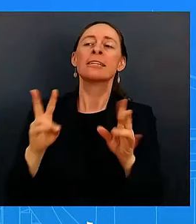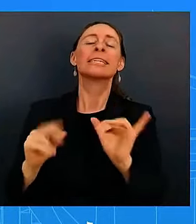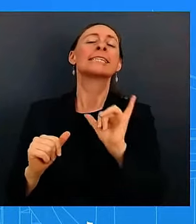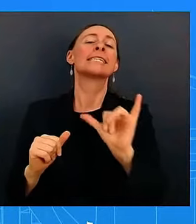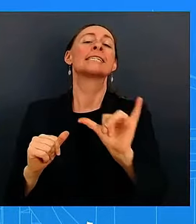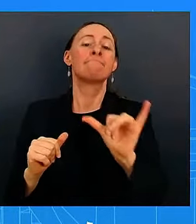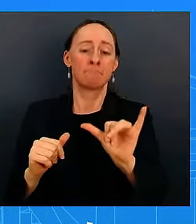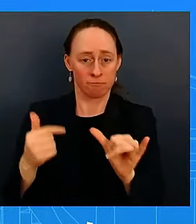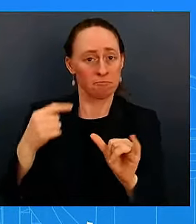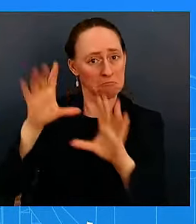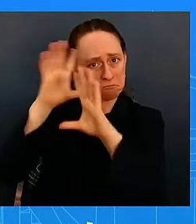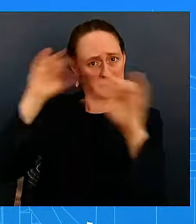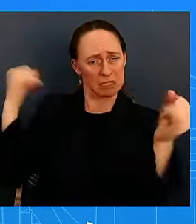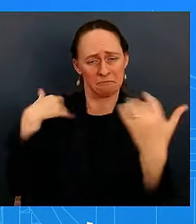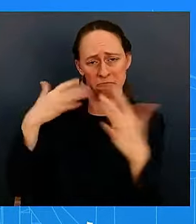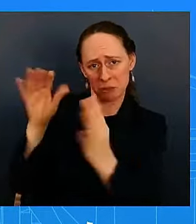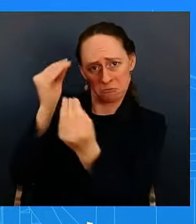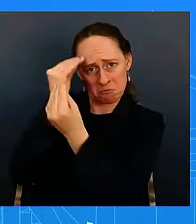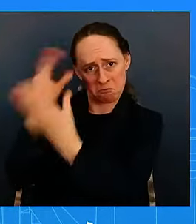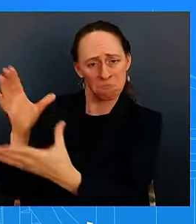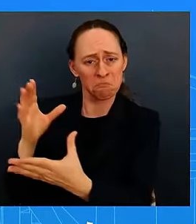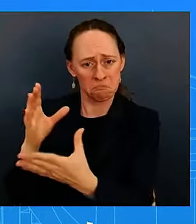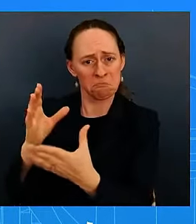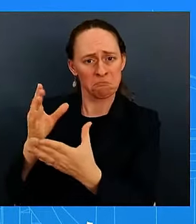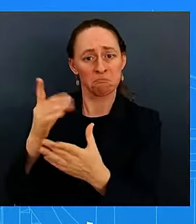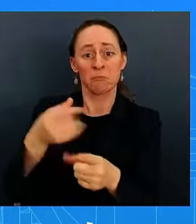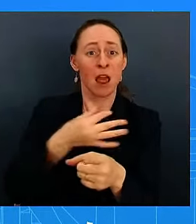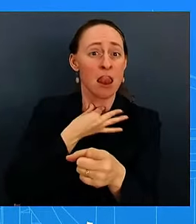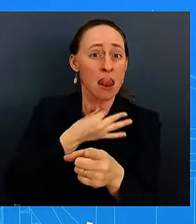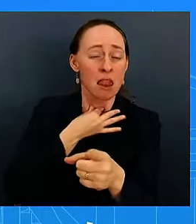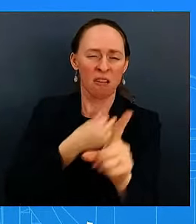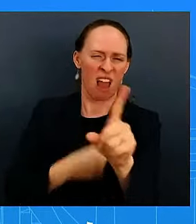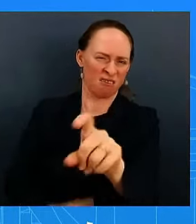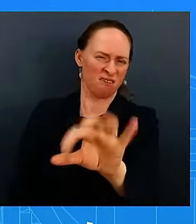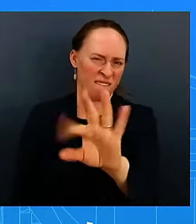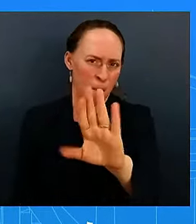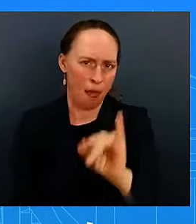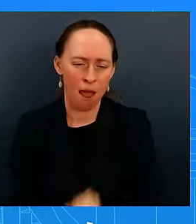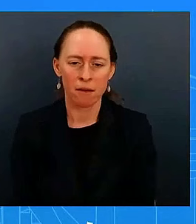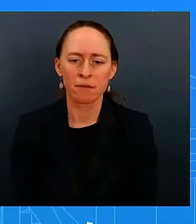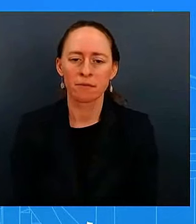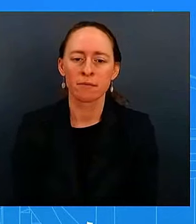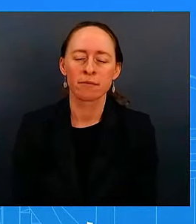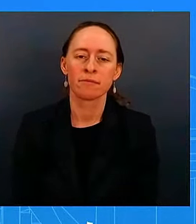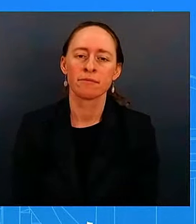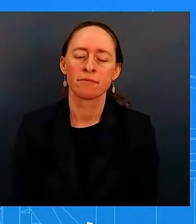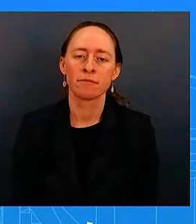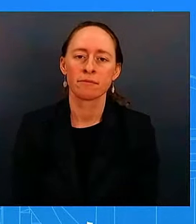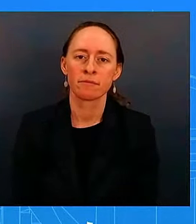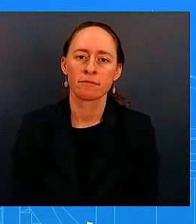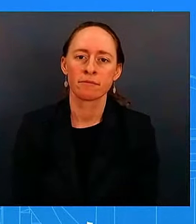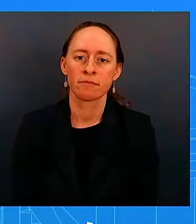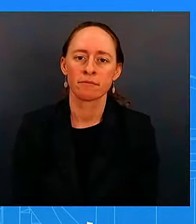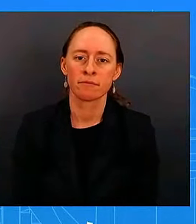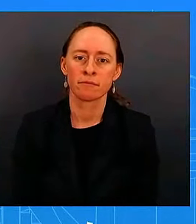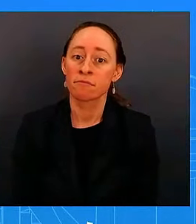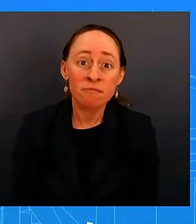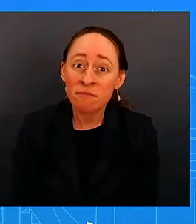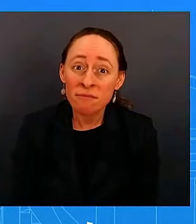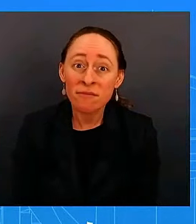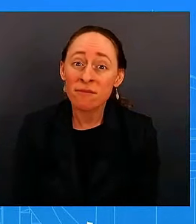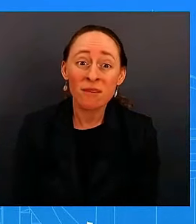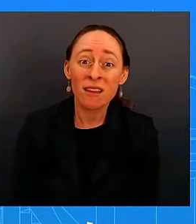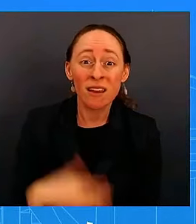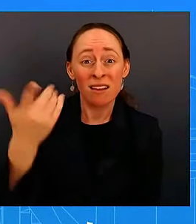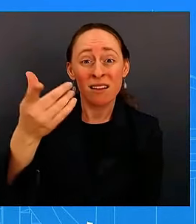refer you to fbi didn't receive any advance briefing before that statement where we were made aware of the state of when the statement came out yesterday now